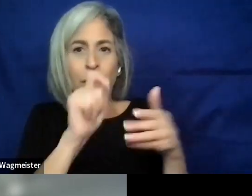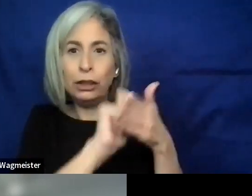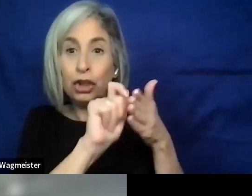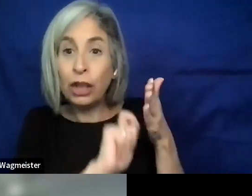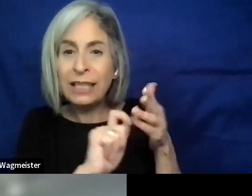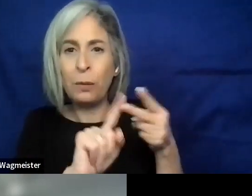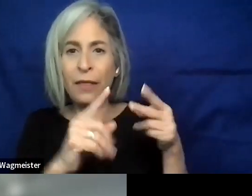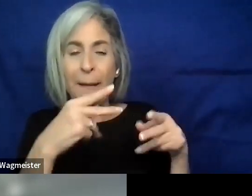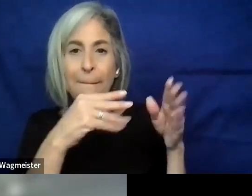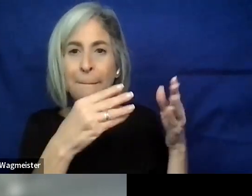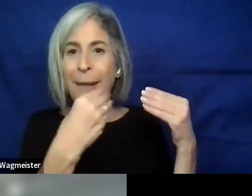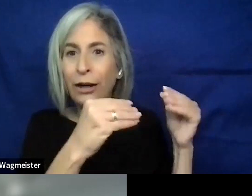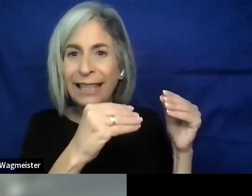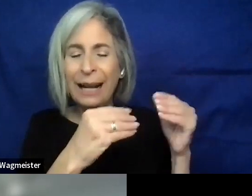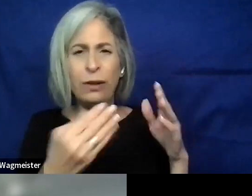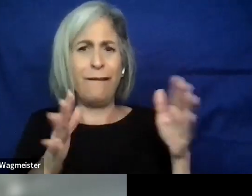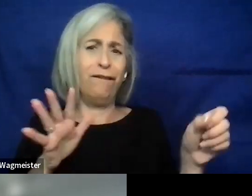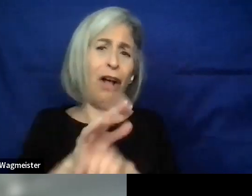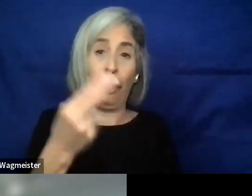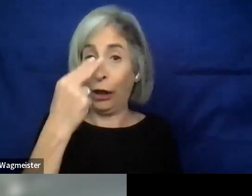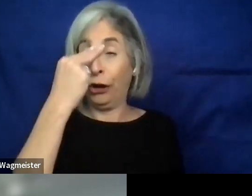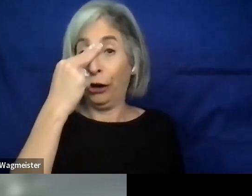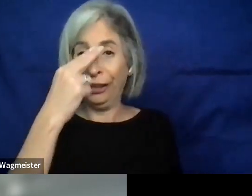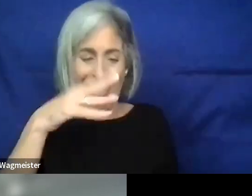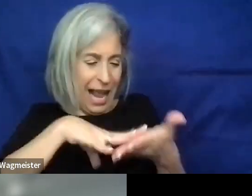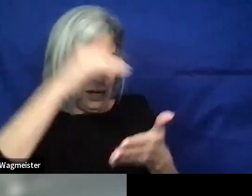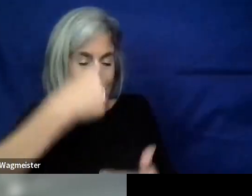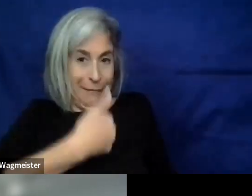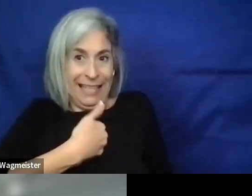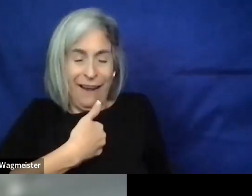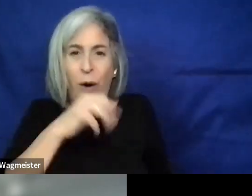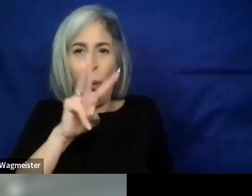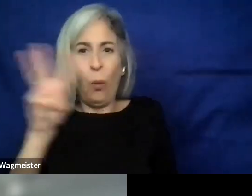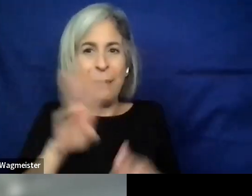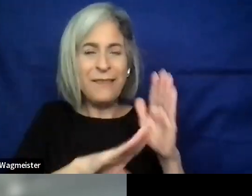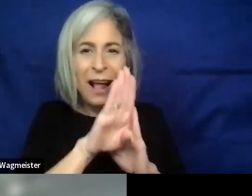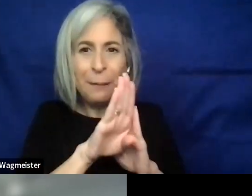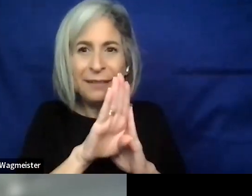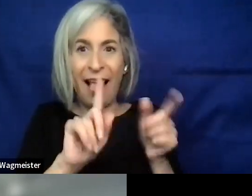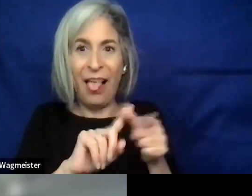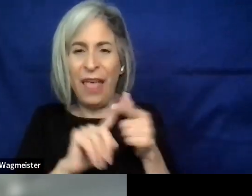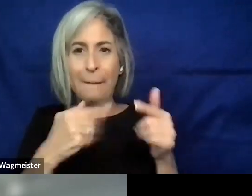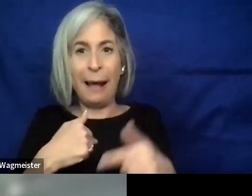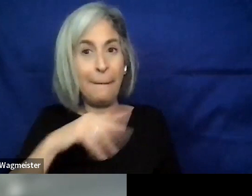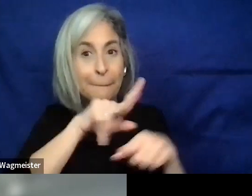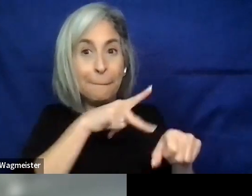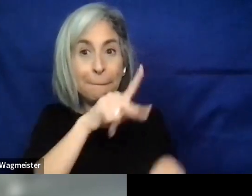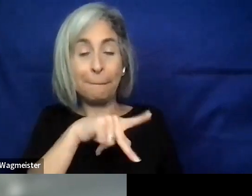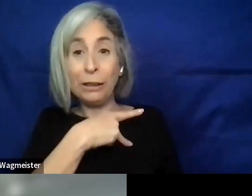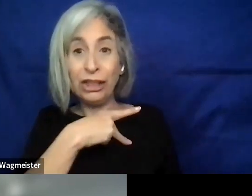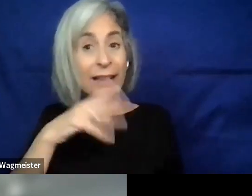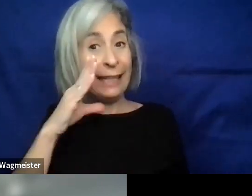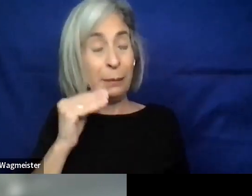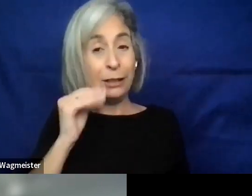being a total nerd and teaching myself web development, and blending all that together with my personal experience as a screen reader user